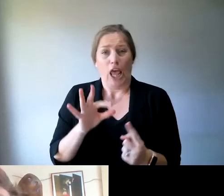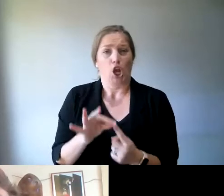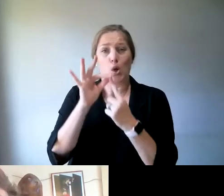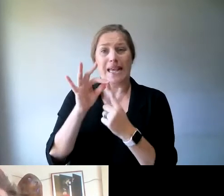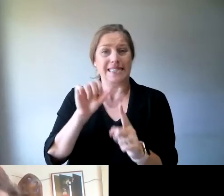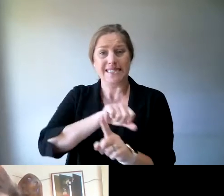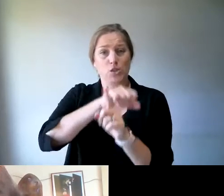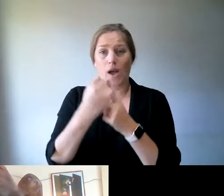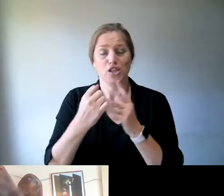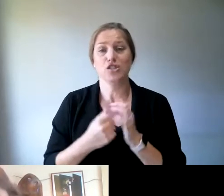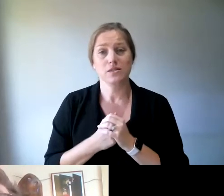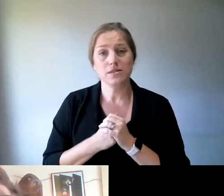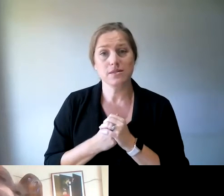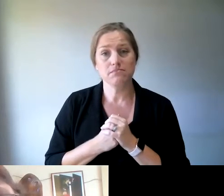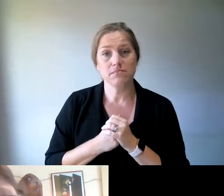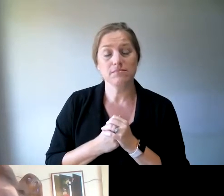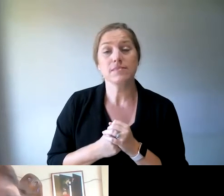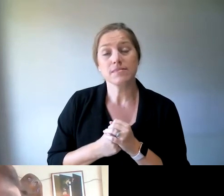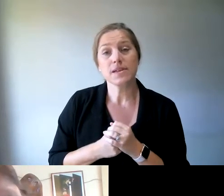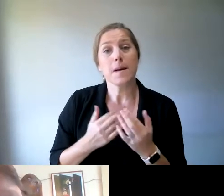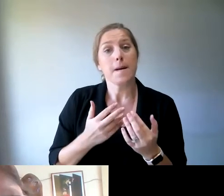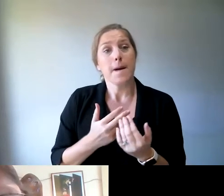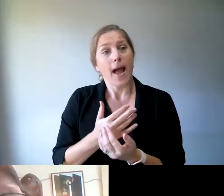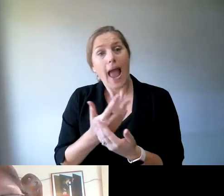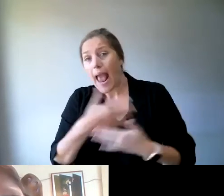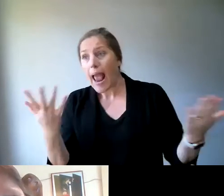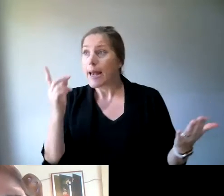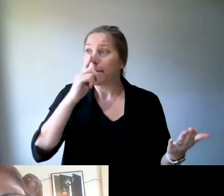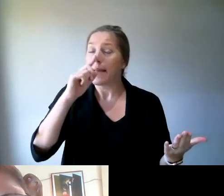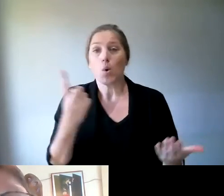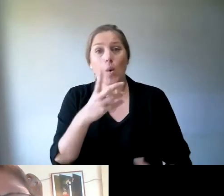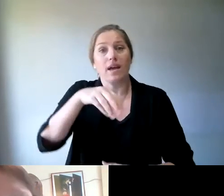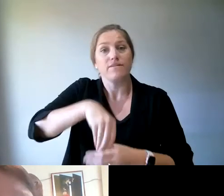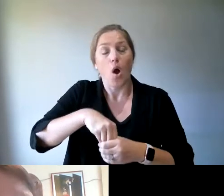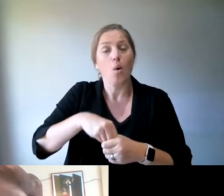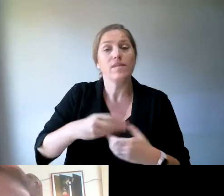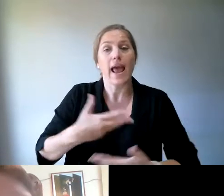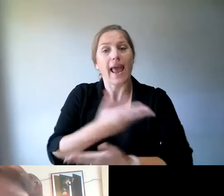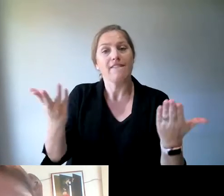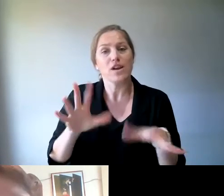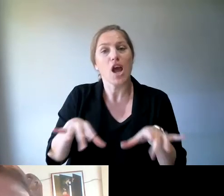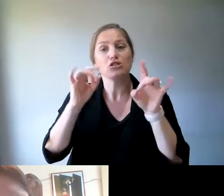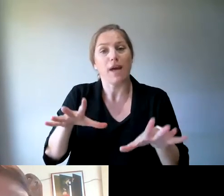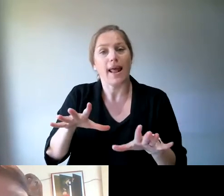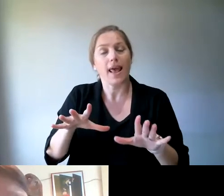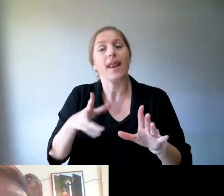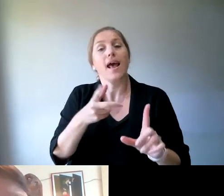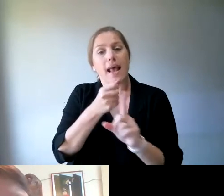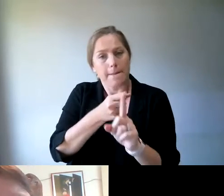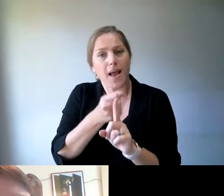that were being an Every Australian Campaigner, they had a package, so they knew a little bit. I didn't know anything.